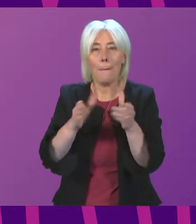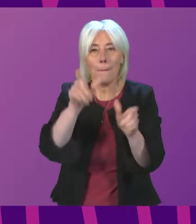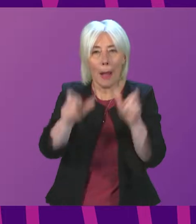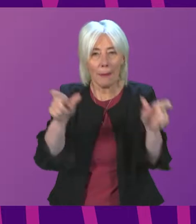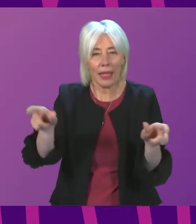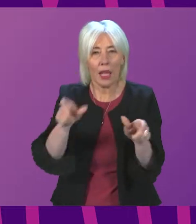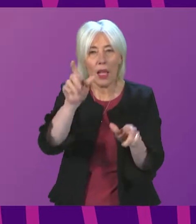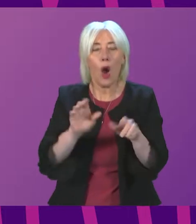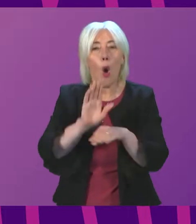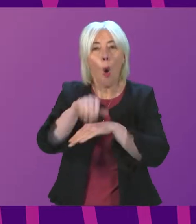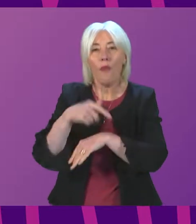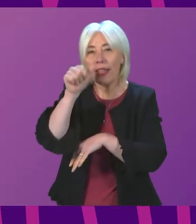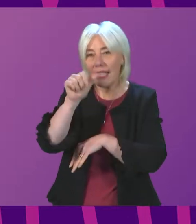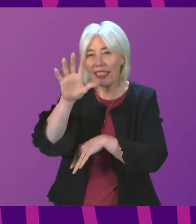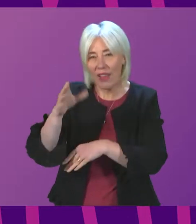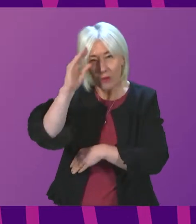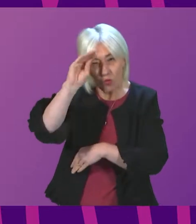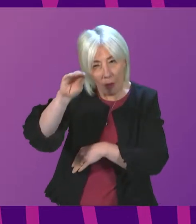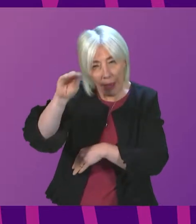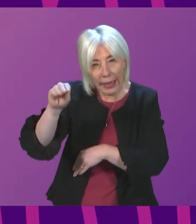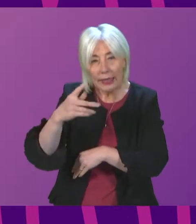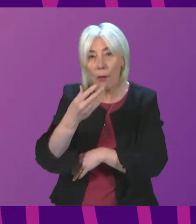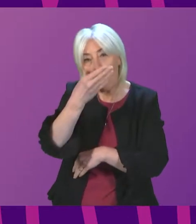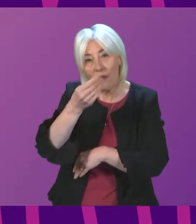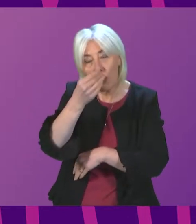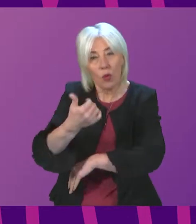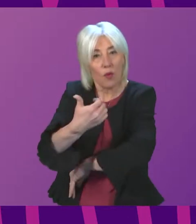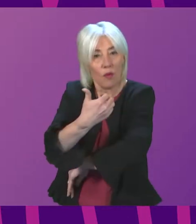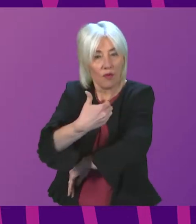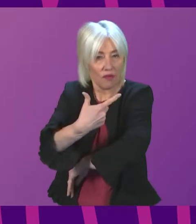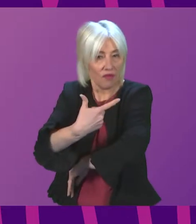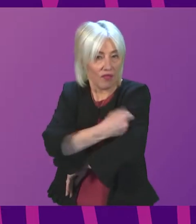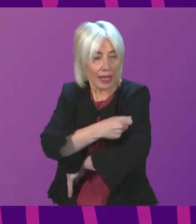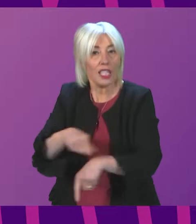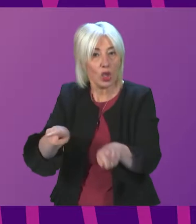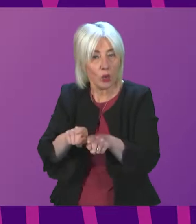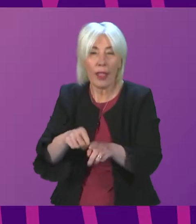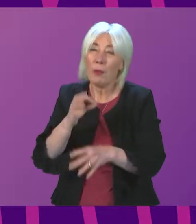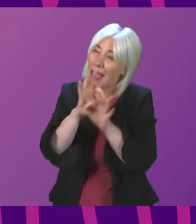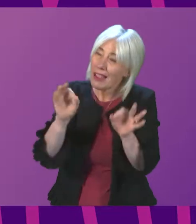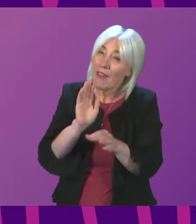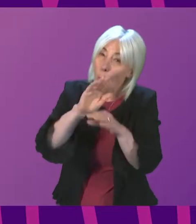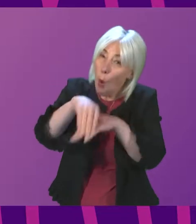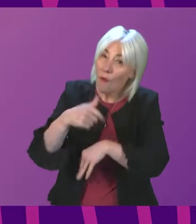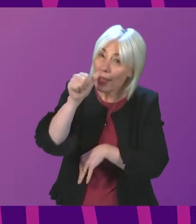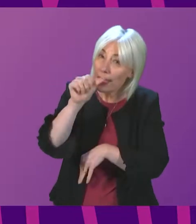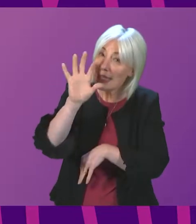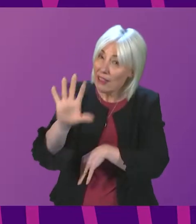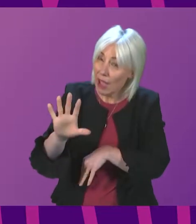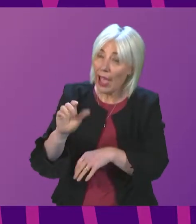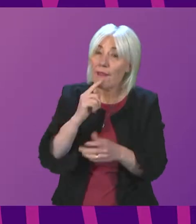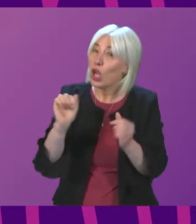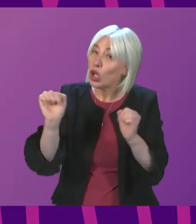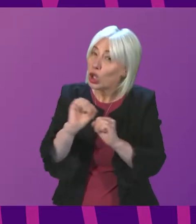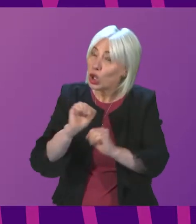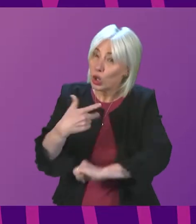65, are reminded of the importance of the flu vaccine. Can I therefore ask if you're over 65 and did not receive